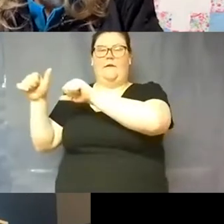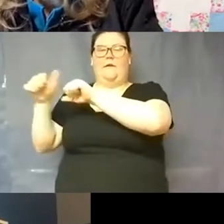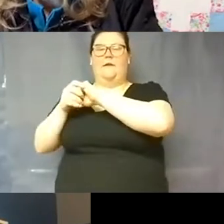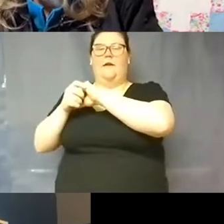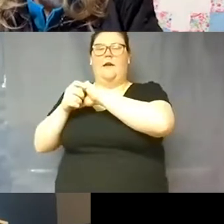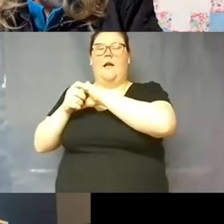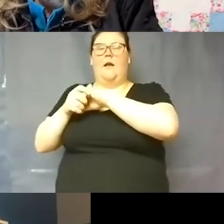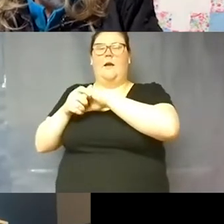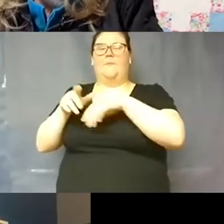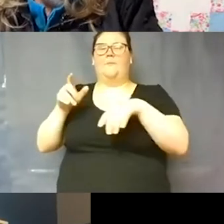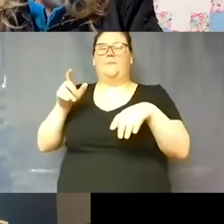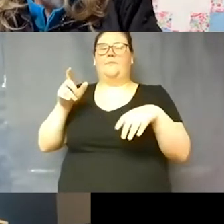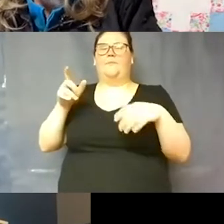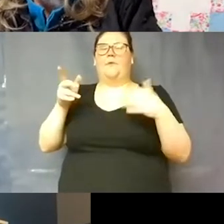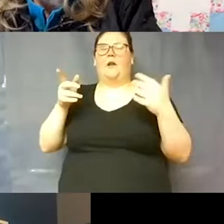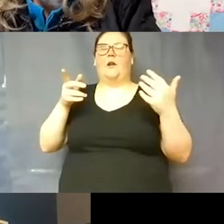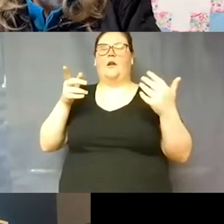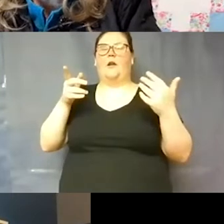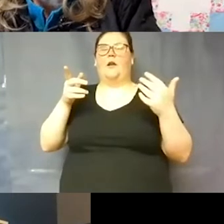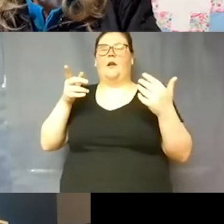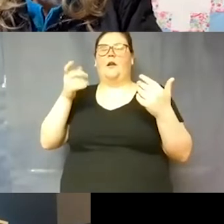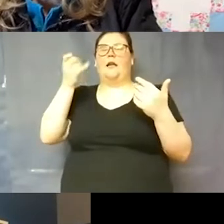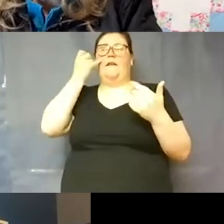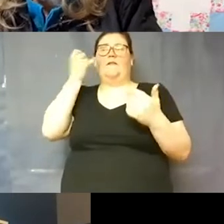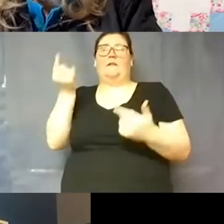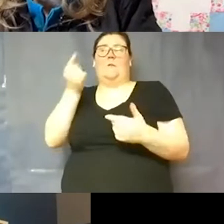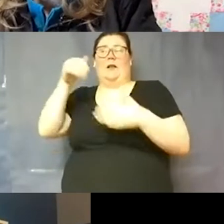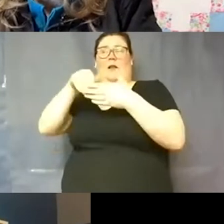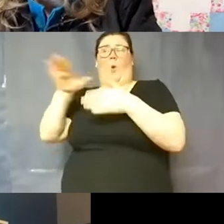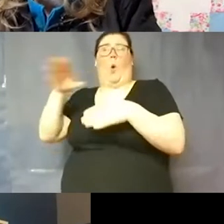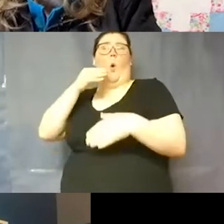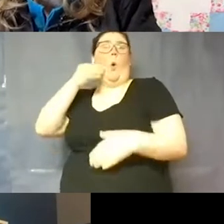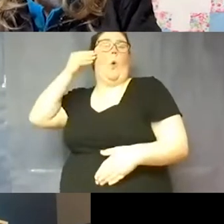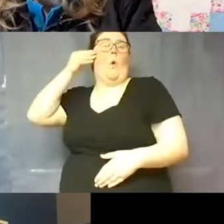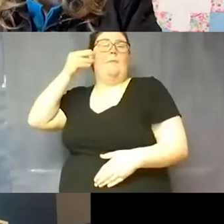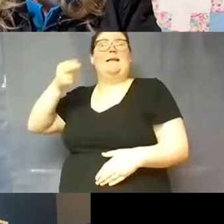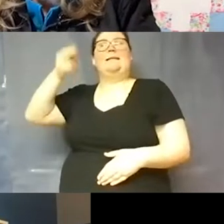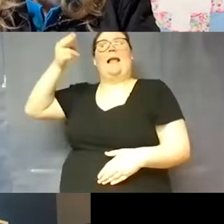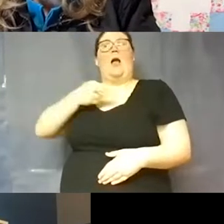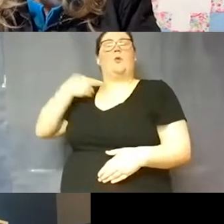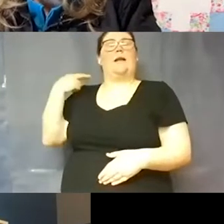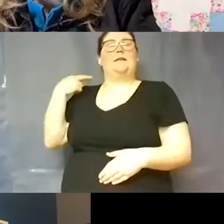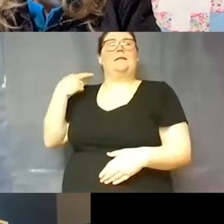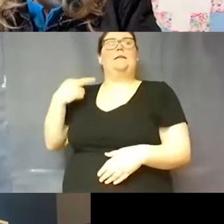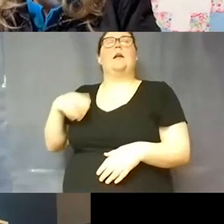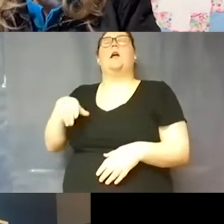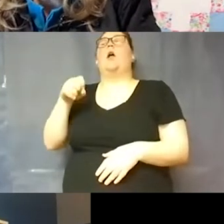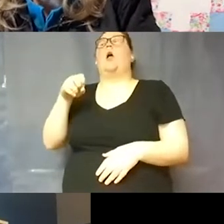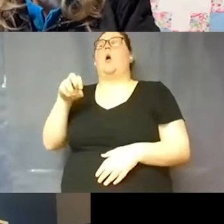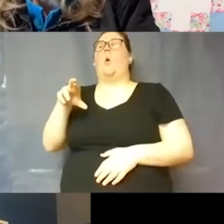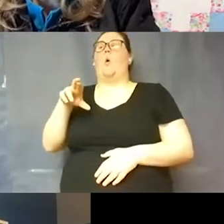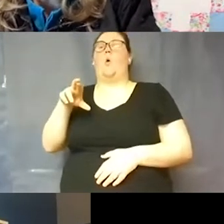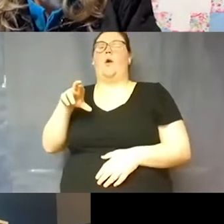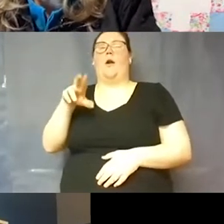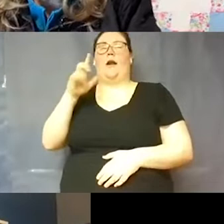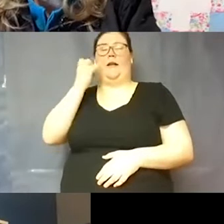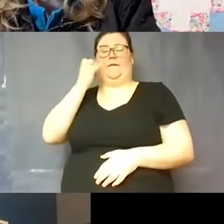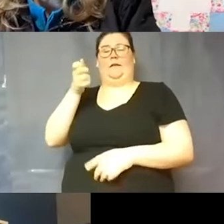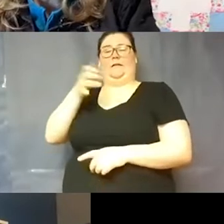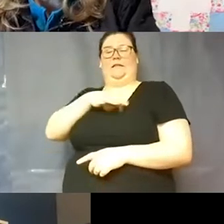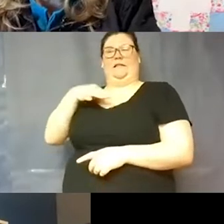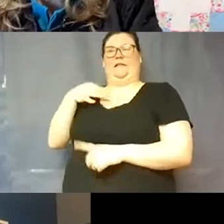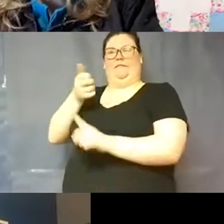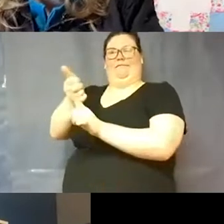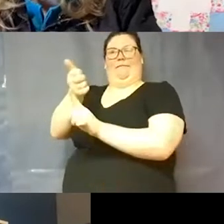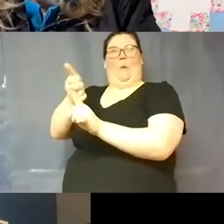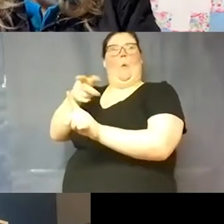someone in your home is high risk and then we have ADA where it's an employee's own health condition which is a high